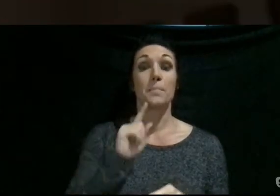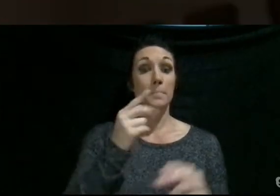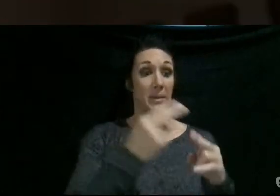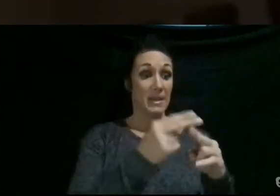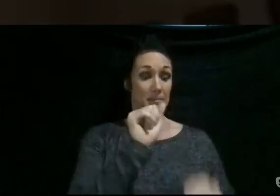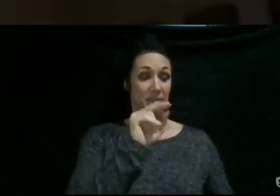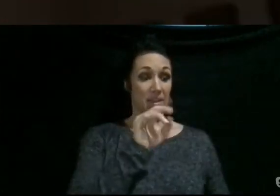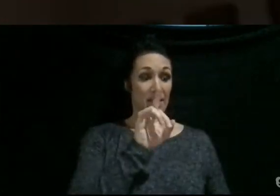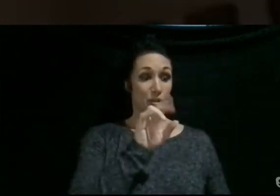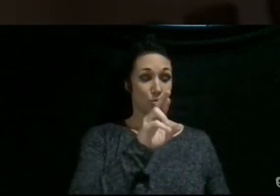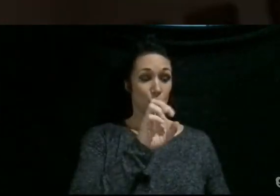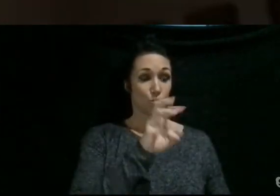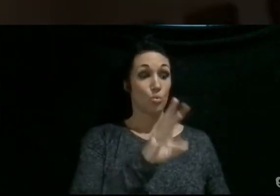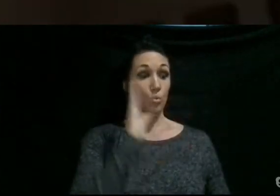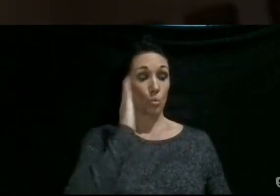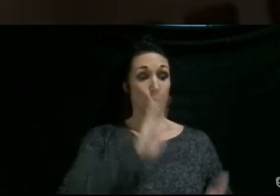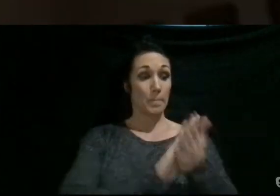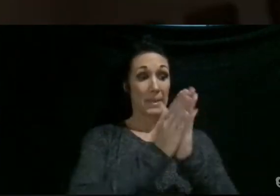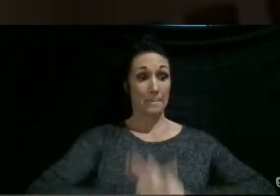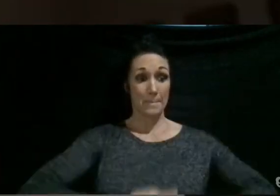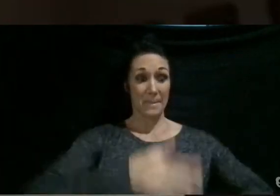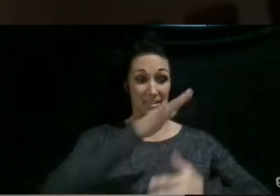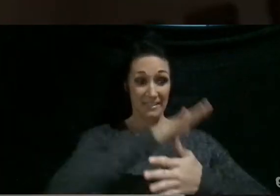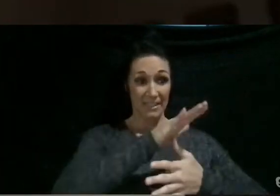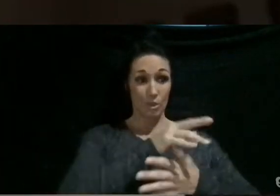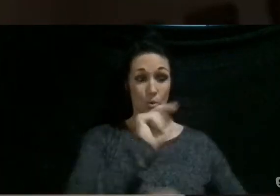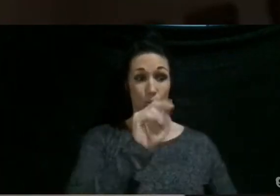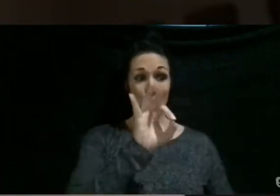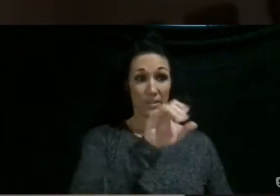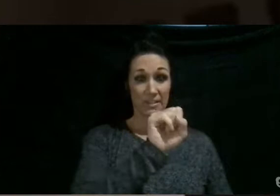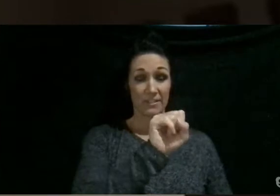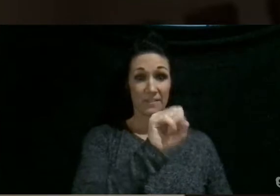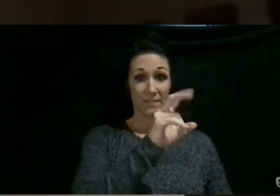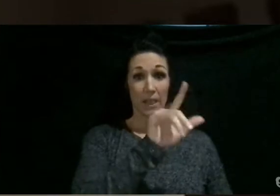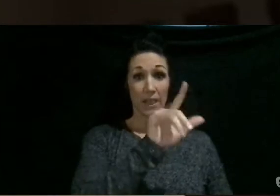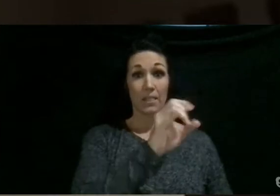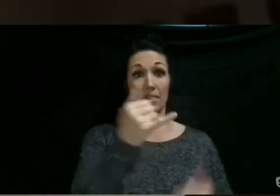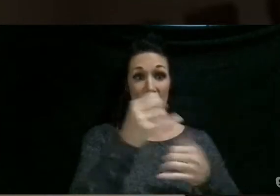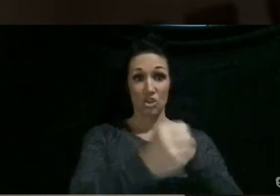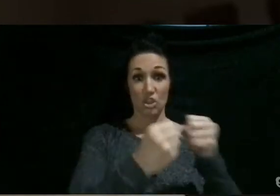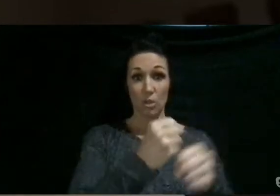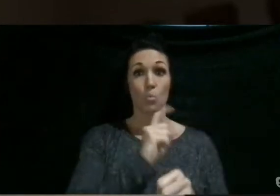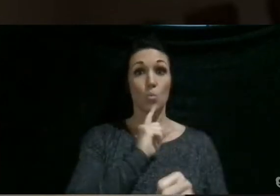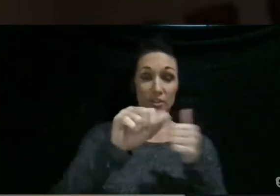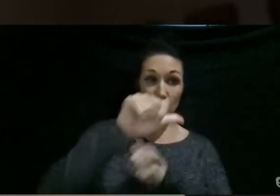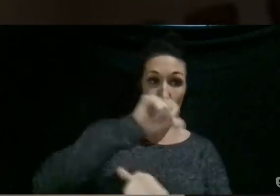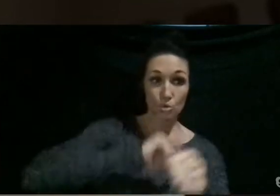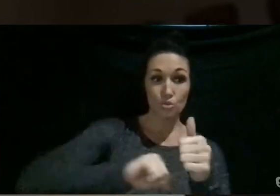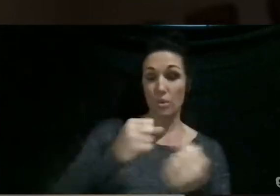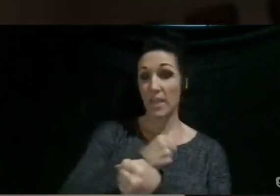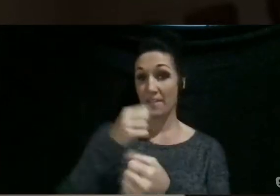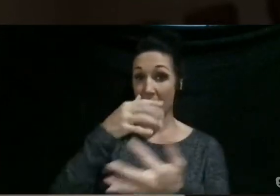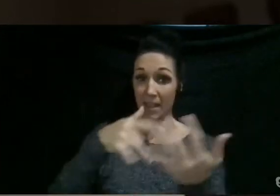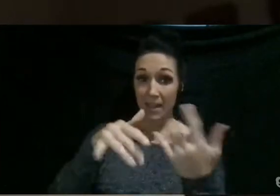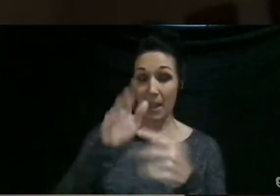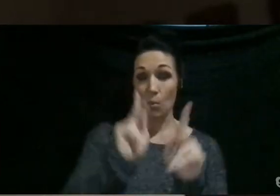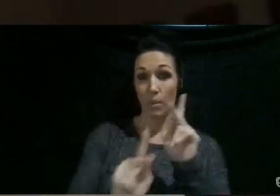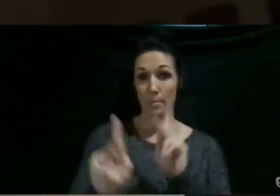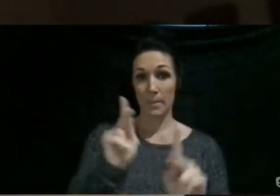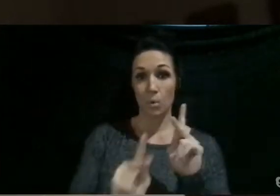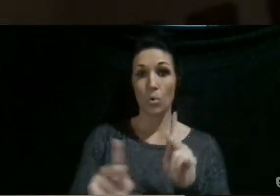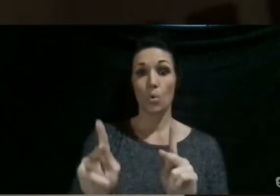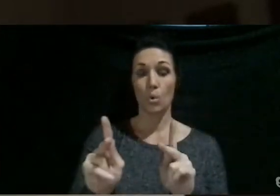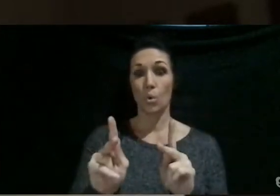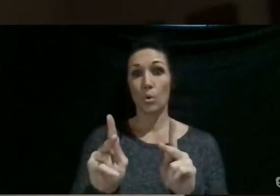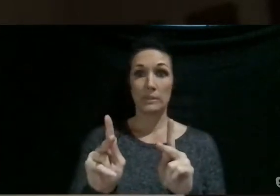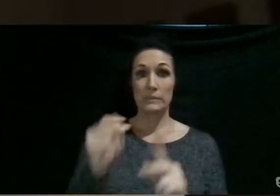Andrew, and I'm going to be a senior at Nolensville this year, and I am a very social person. I love hanging out with people, and so in the rare